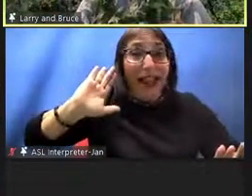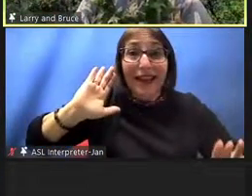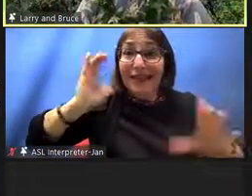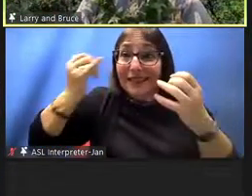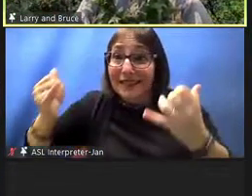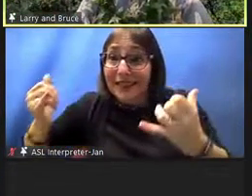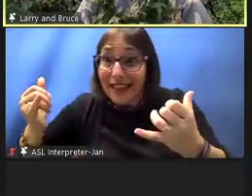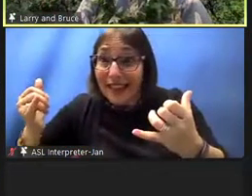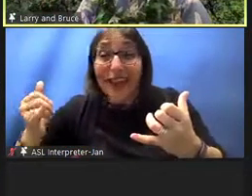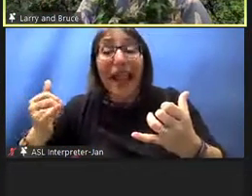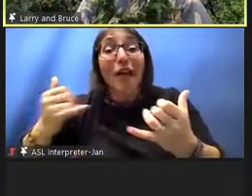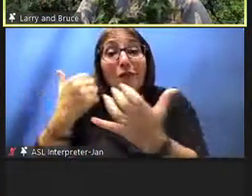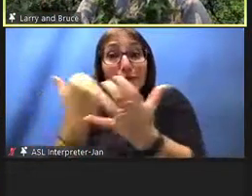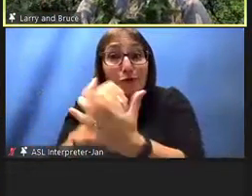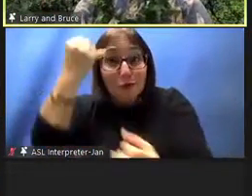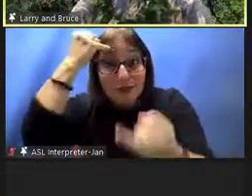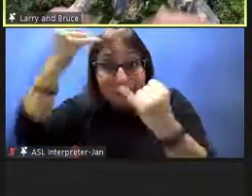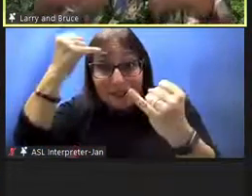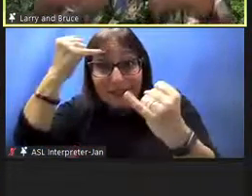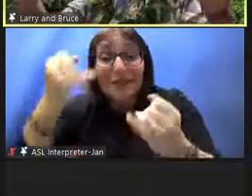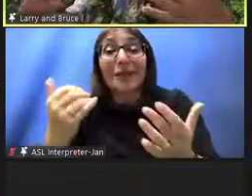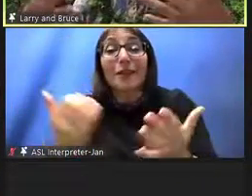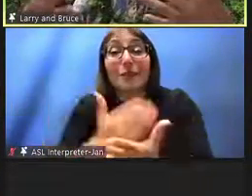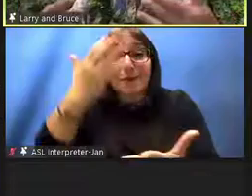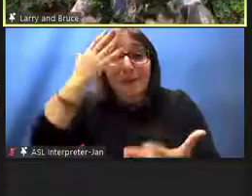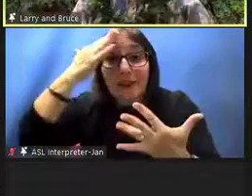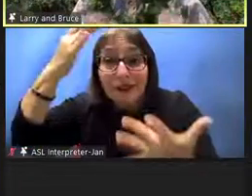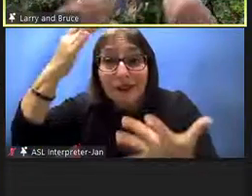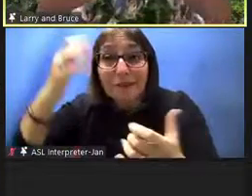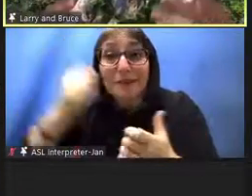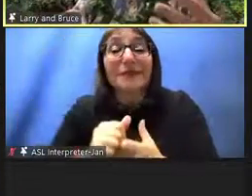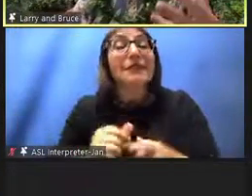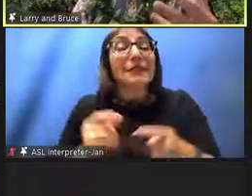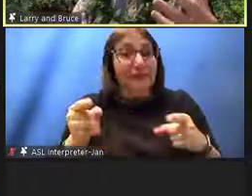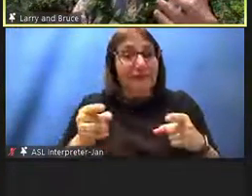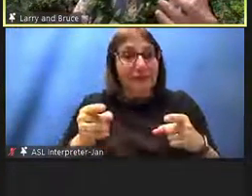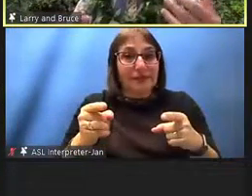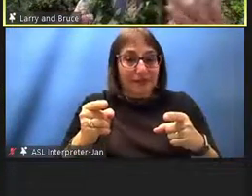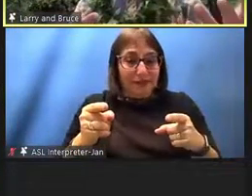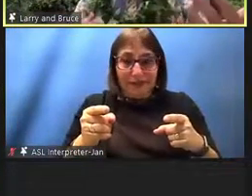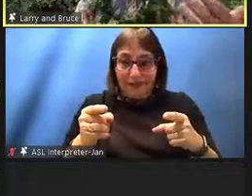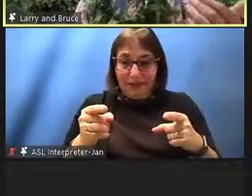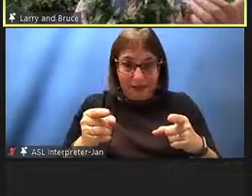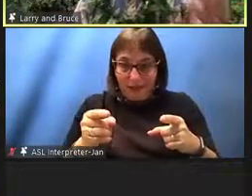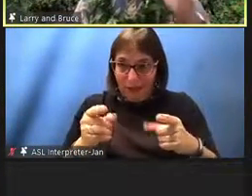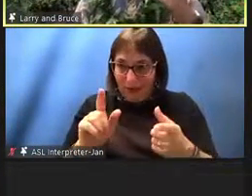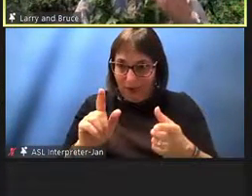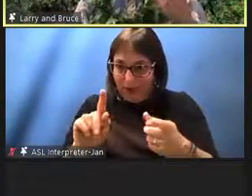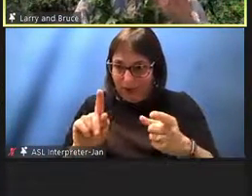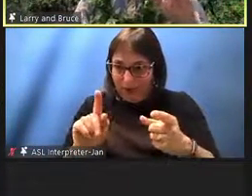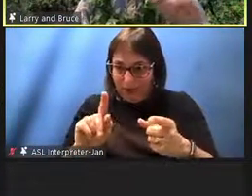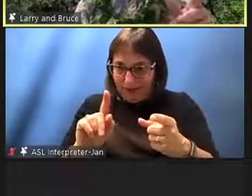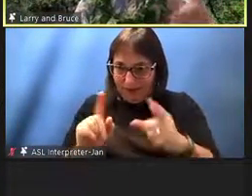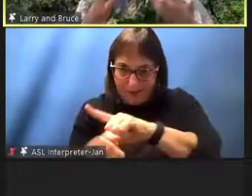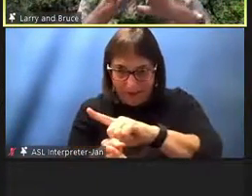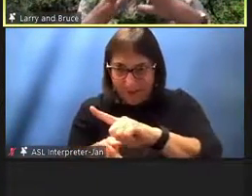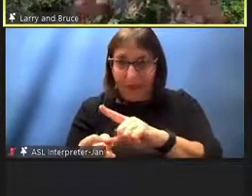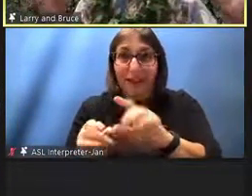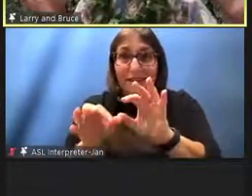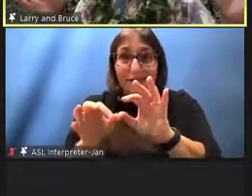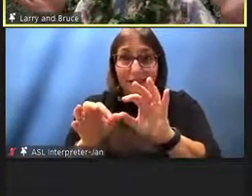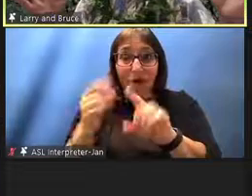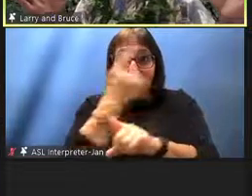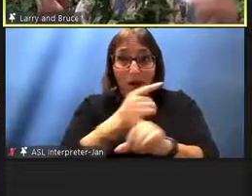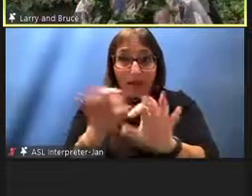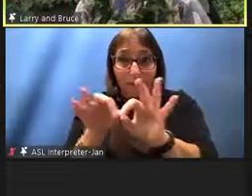new understandings that need to be transposed into our language it's it's a challenge when there